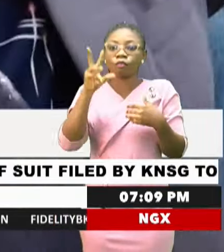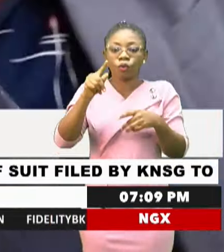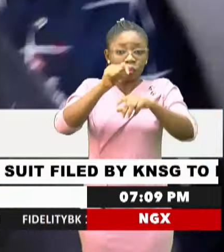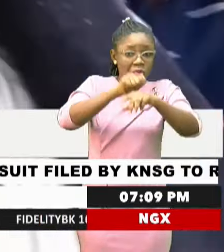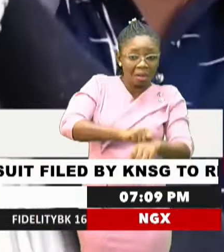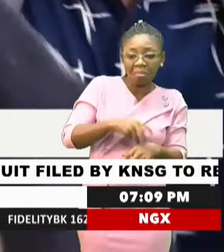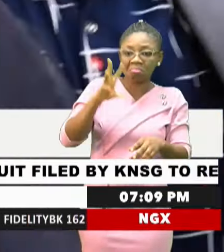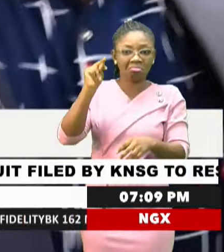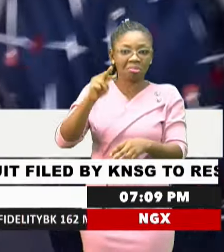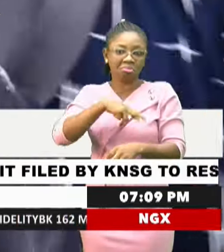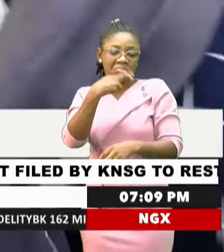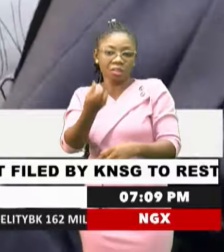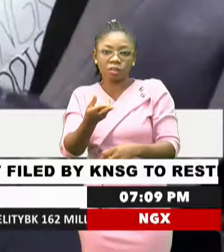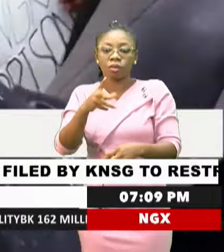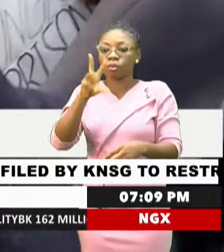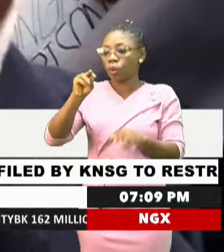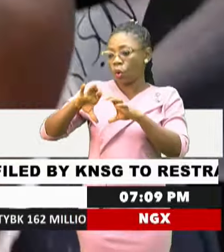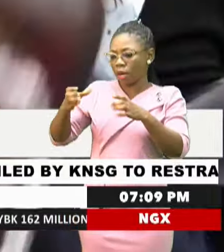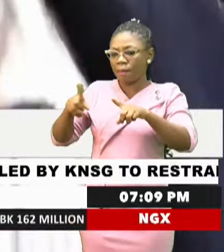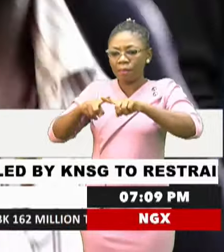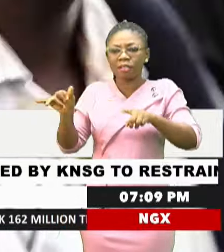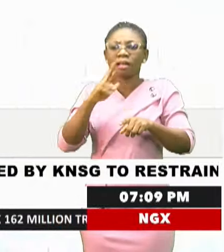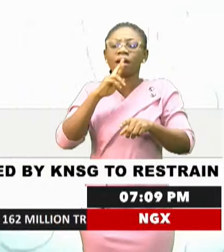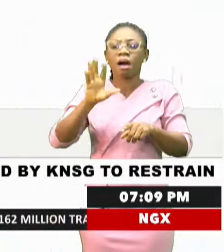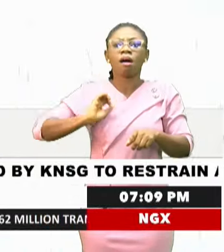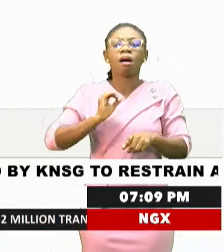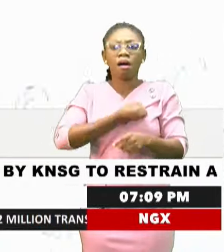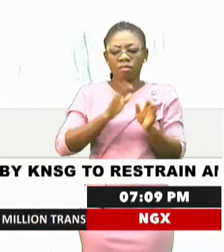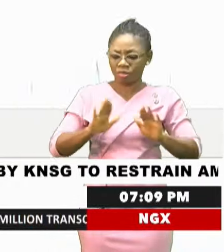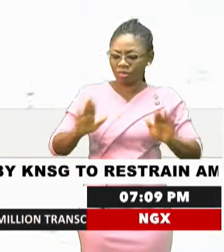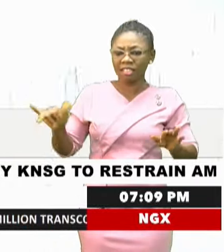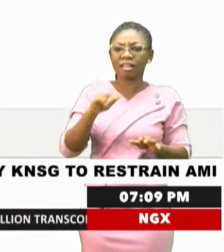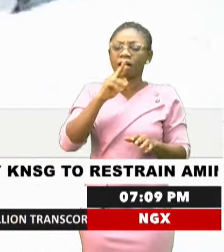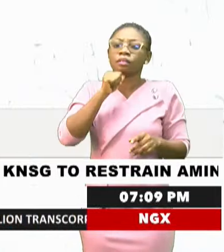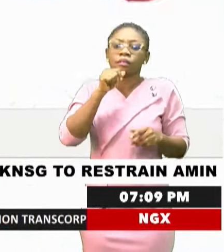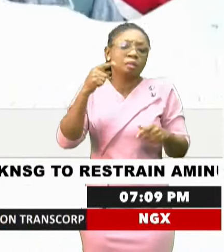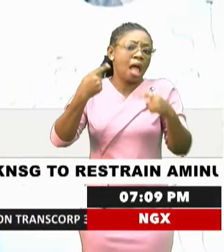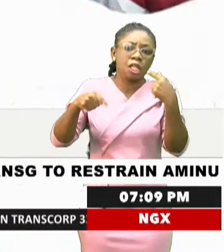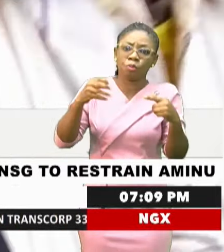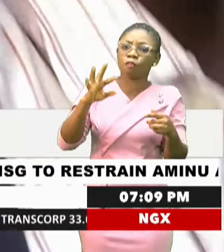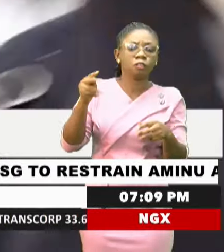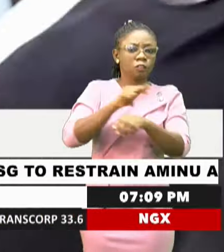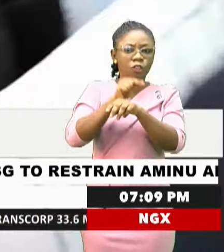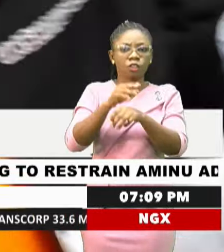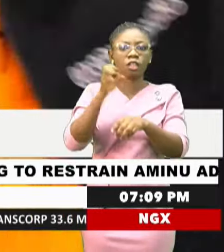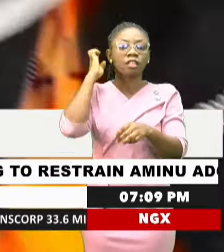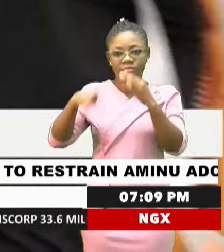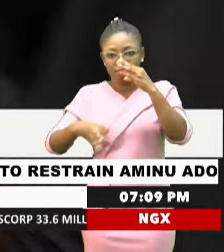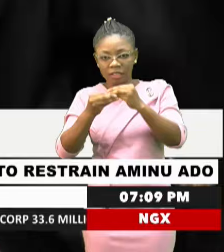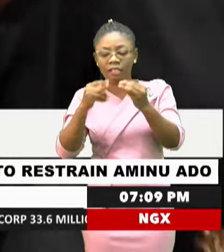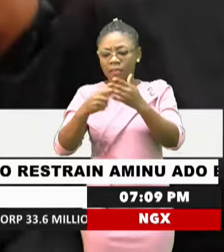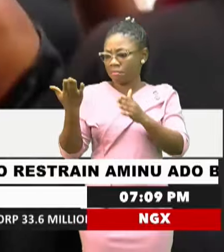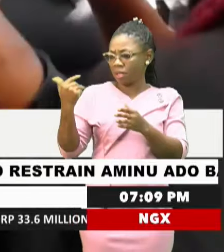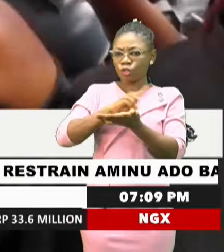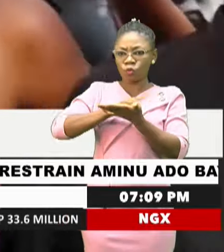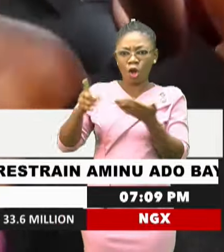religion, no class, but they are our children. They are not enemies of the nation, he added. This past week,